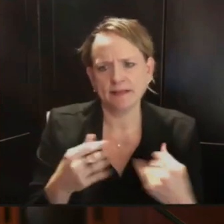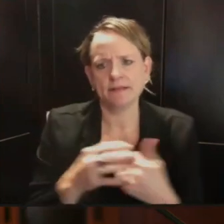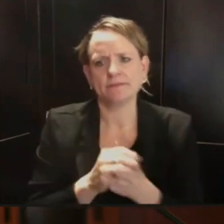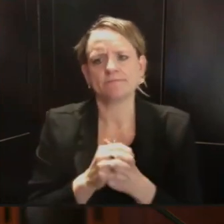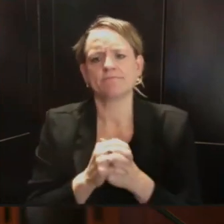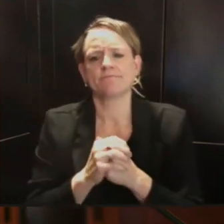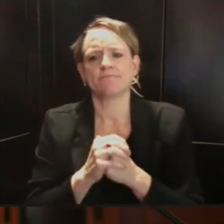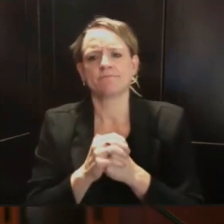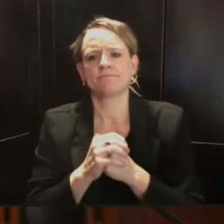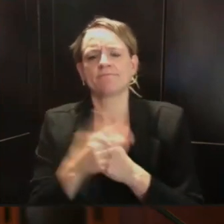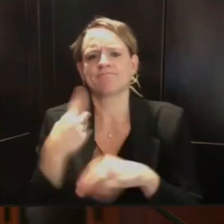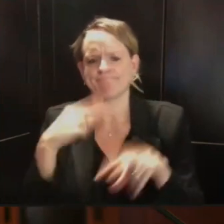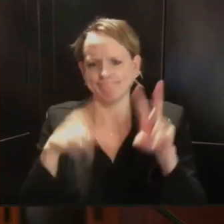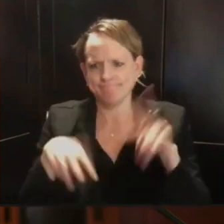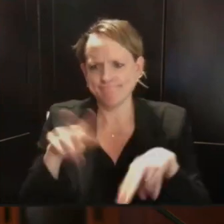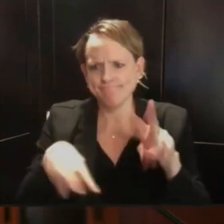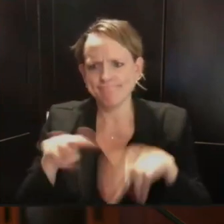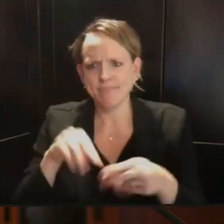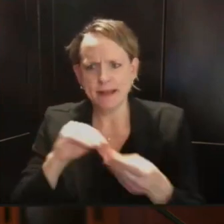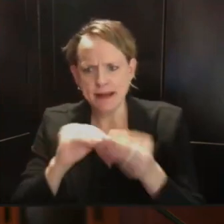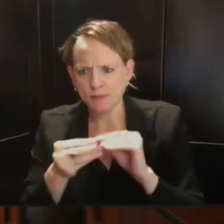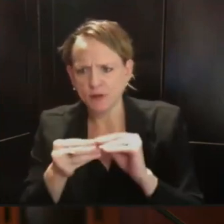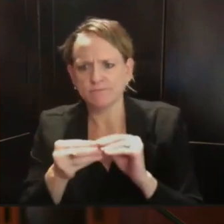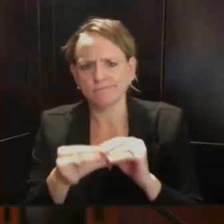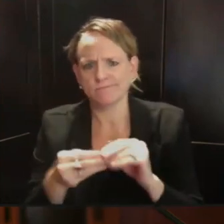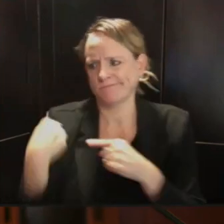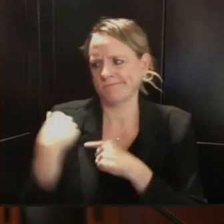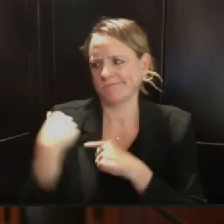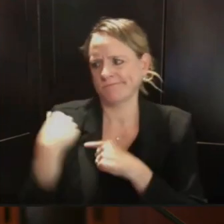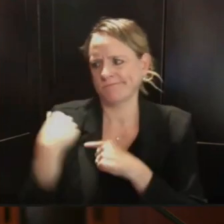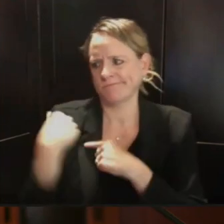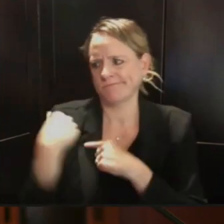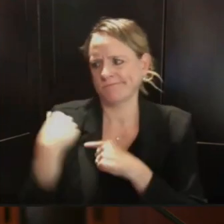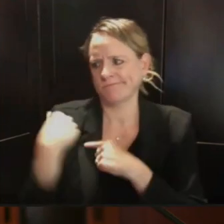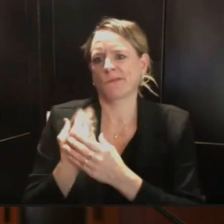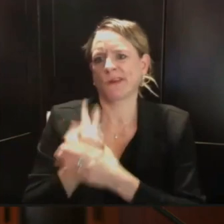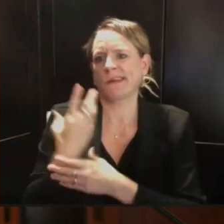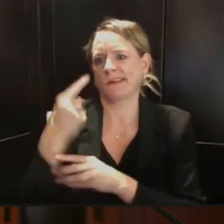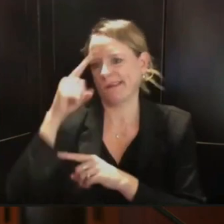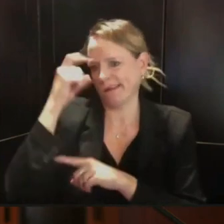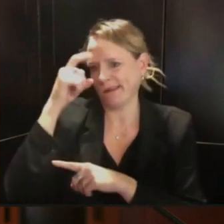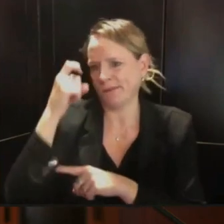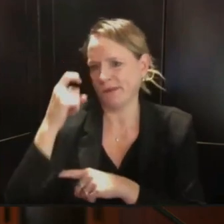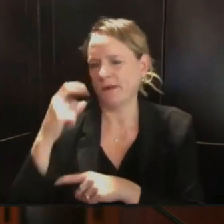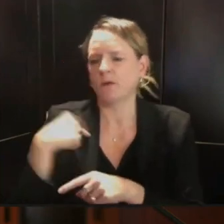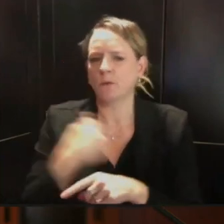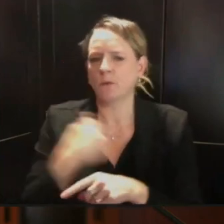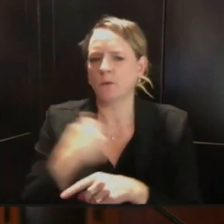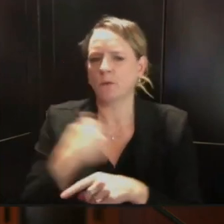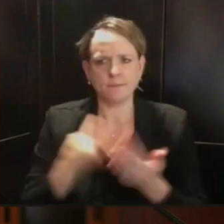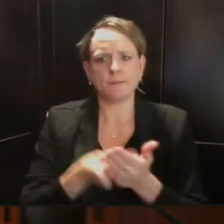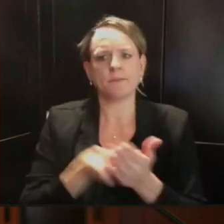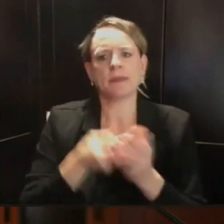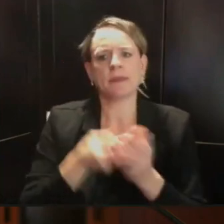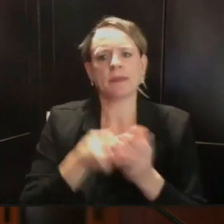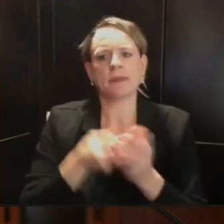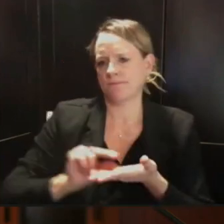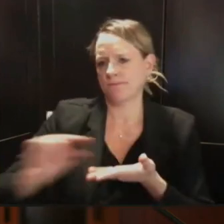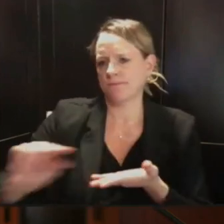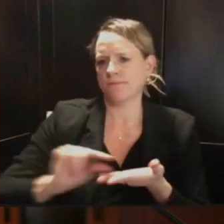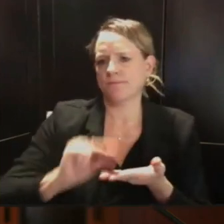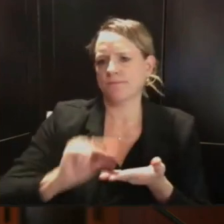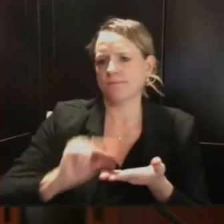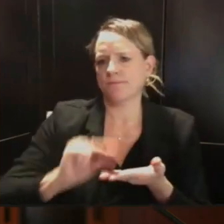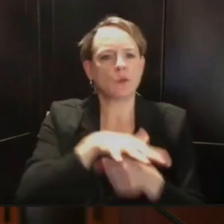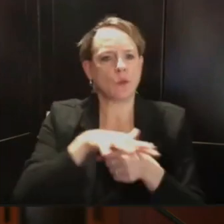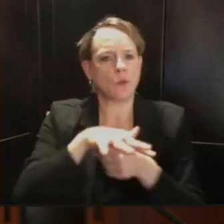We provided funding to local public health departments for that hiring for, you know, to get us to that